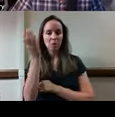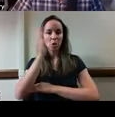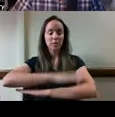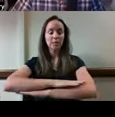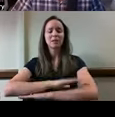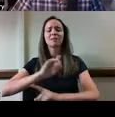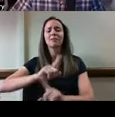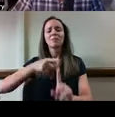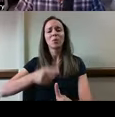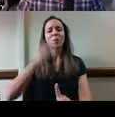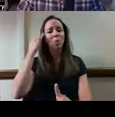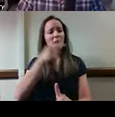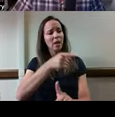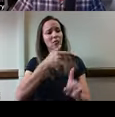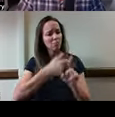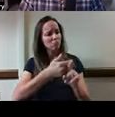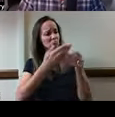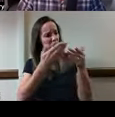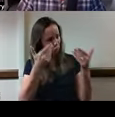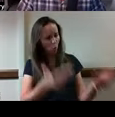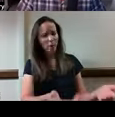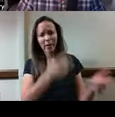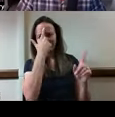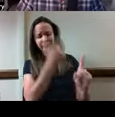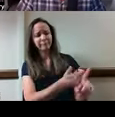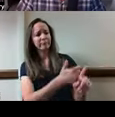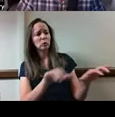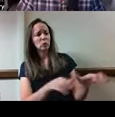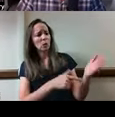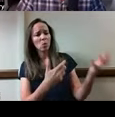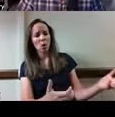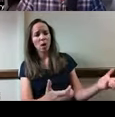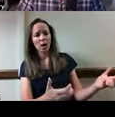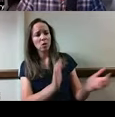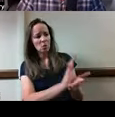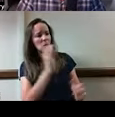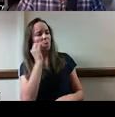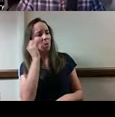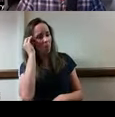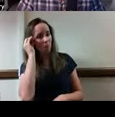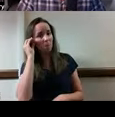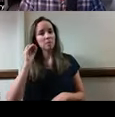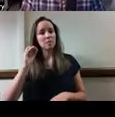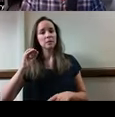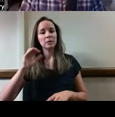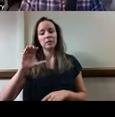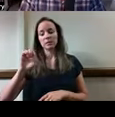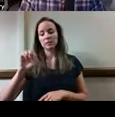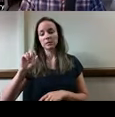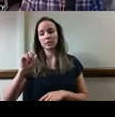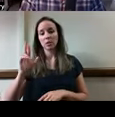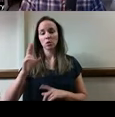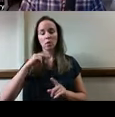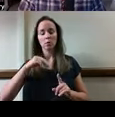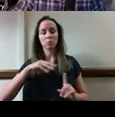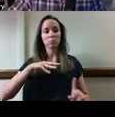is to let you go on about your business, just living your life while these sensors are being switched on and off and